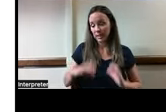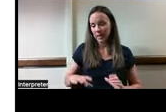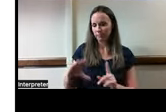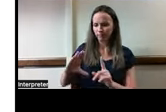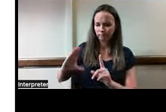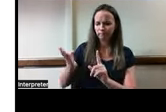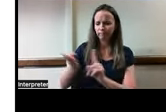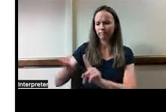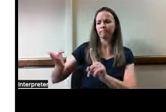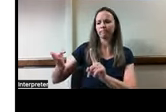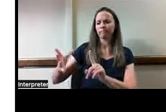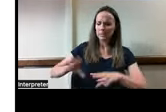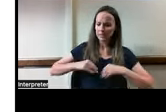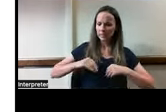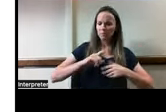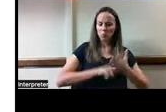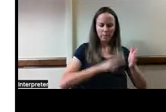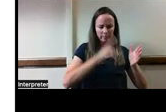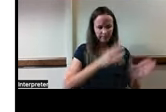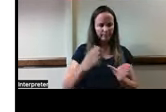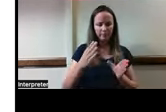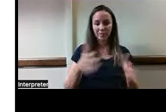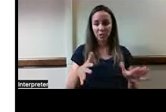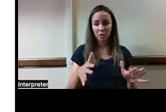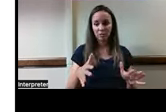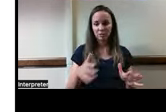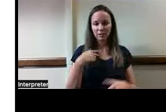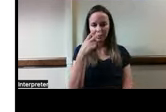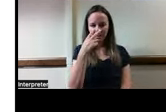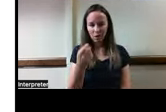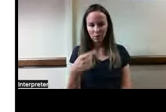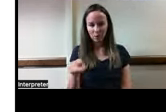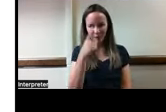what the plan is going to be? I can't imagine that would be the case.